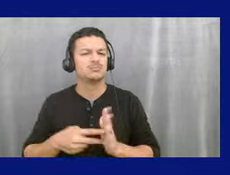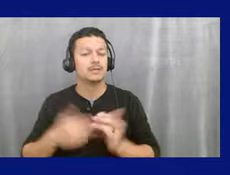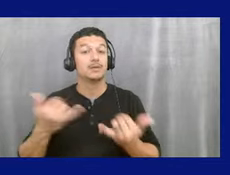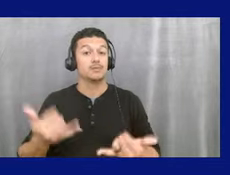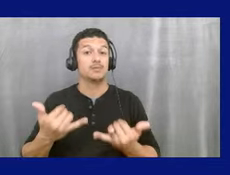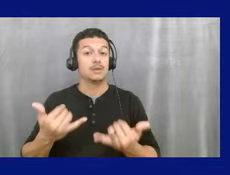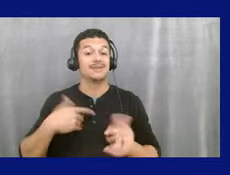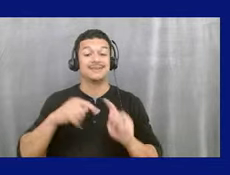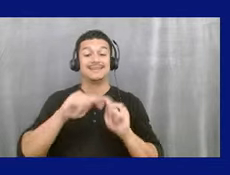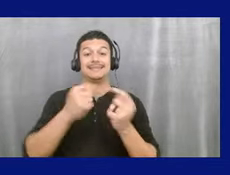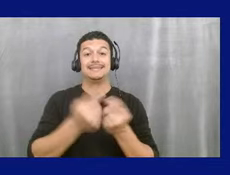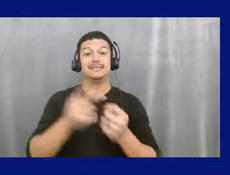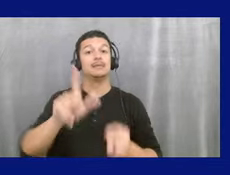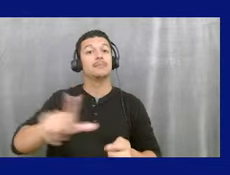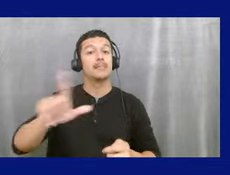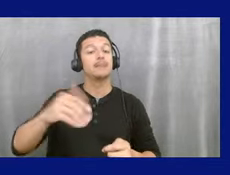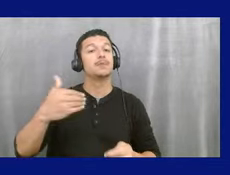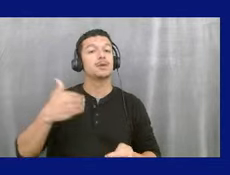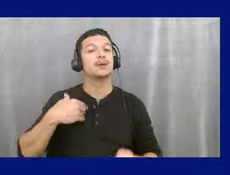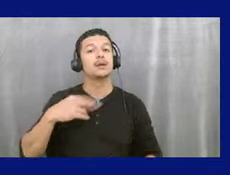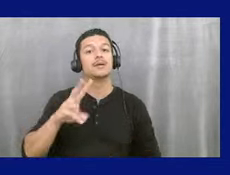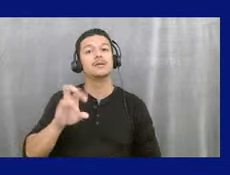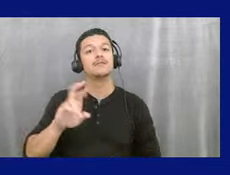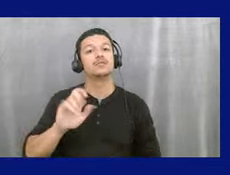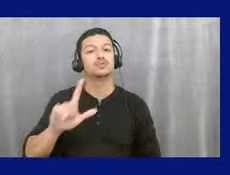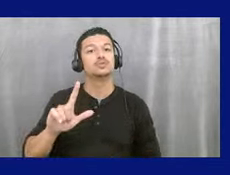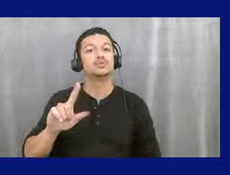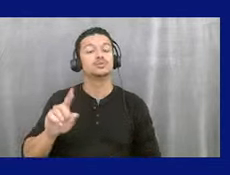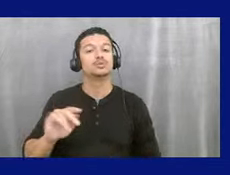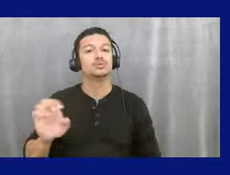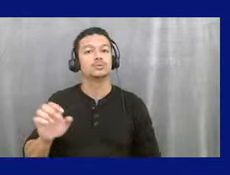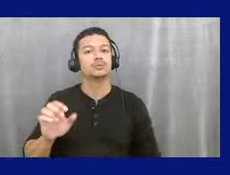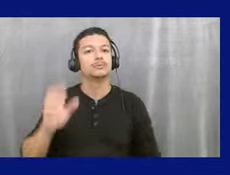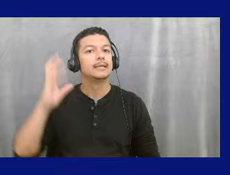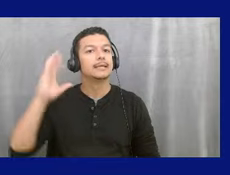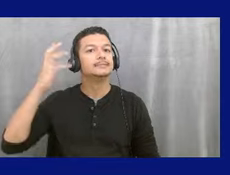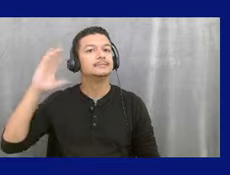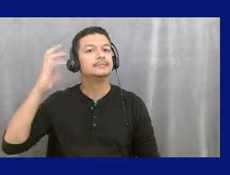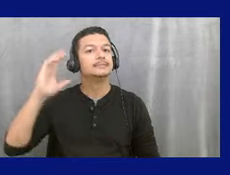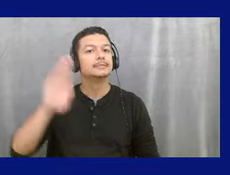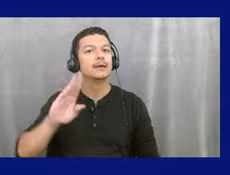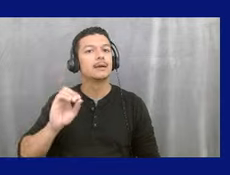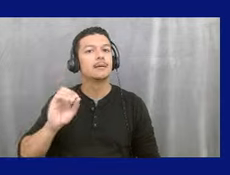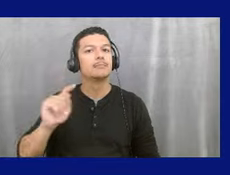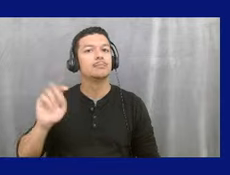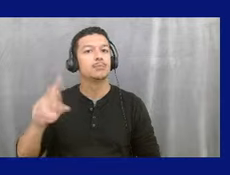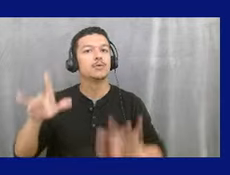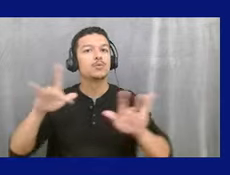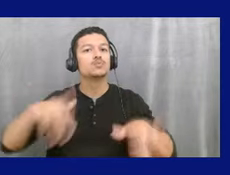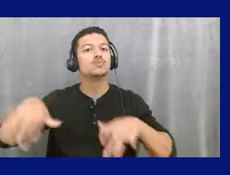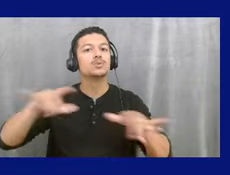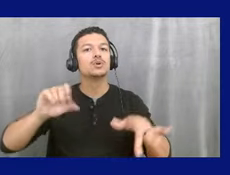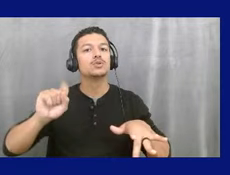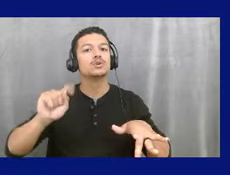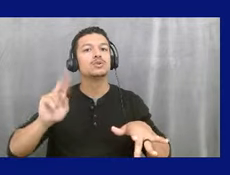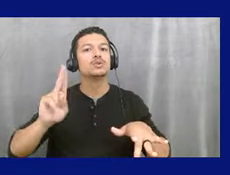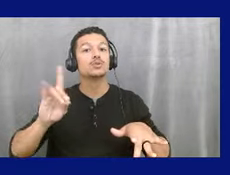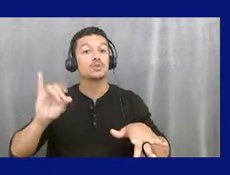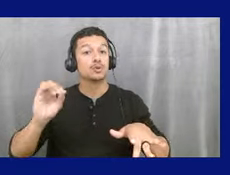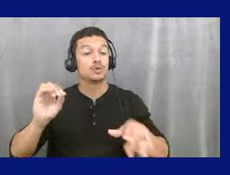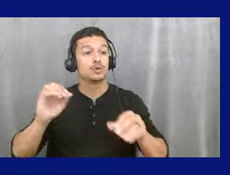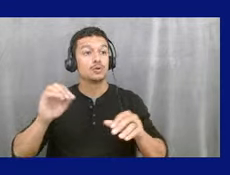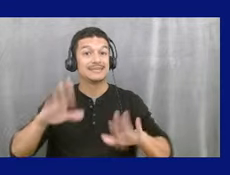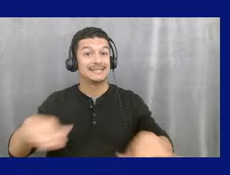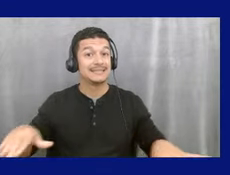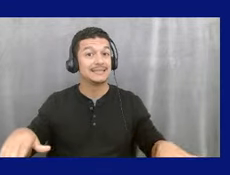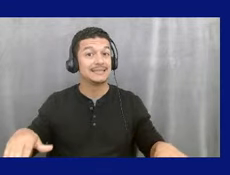it's a, it's a sound booth in a recording studio. Um, it's used by teens and kids, um, in the evening when they're out of school. Um, but during the day, it's not